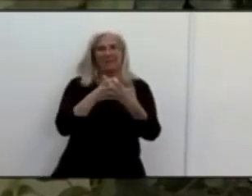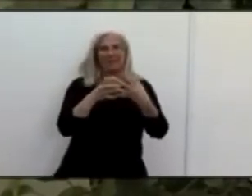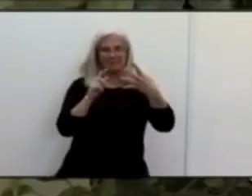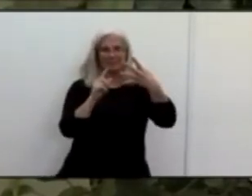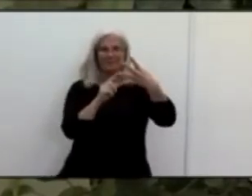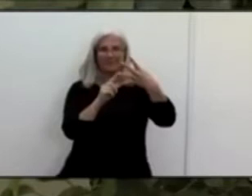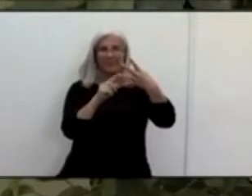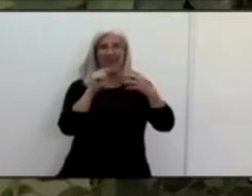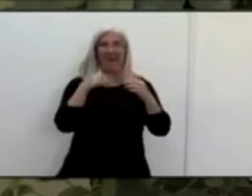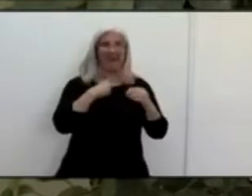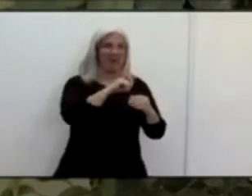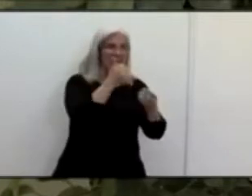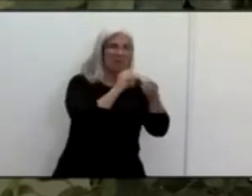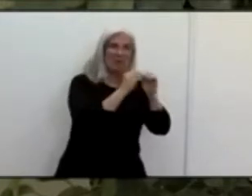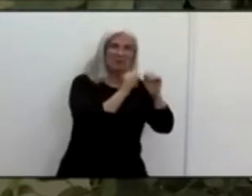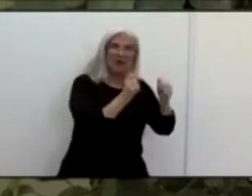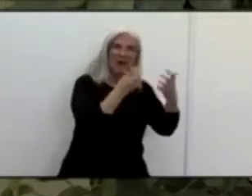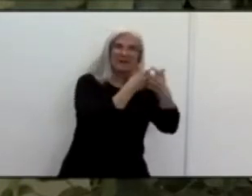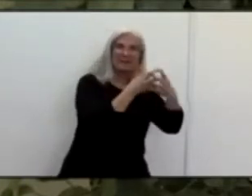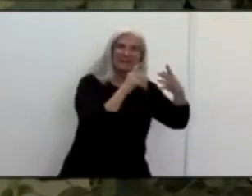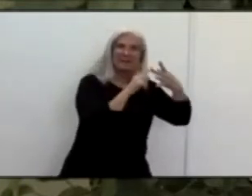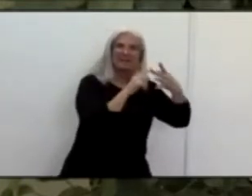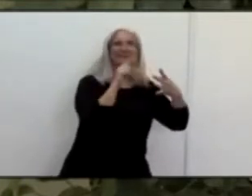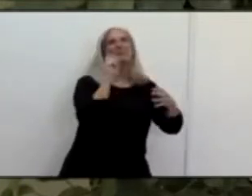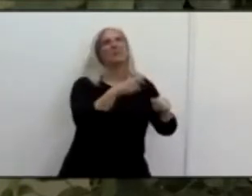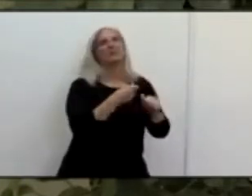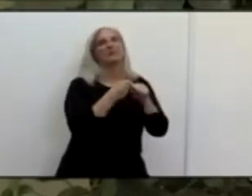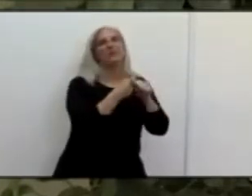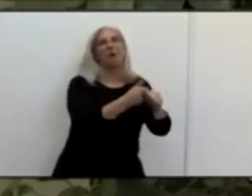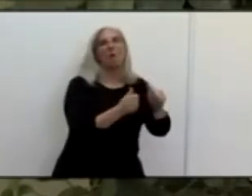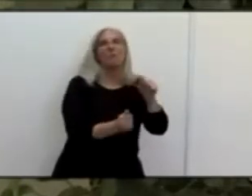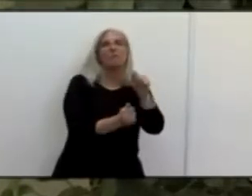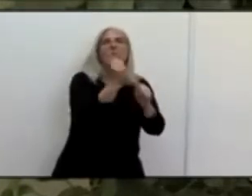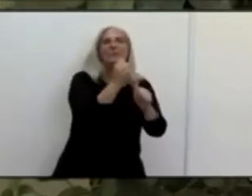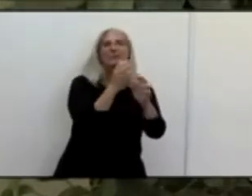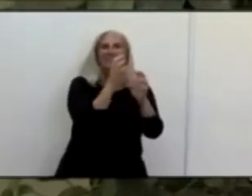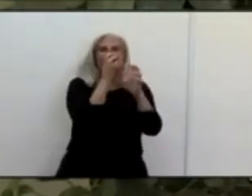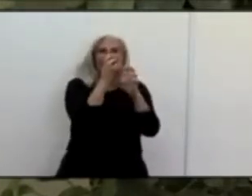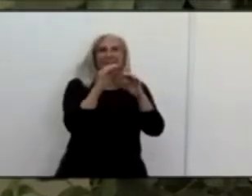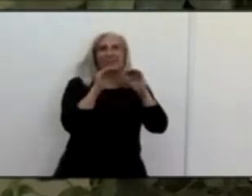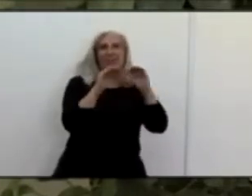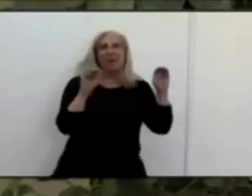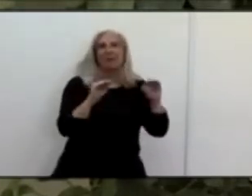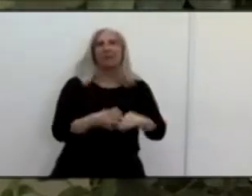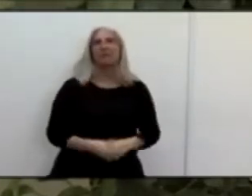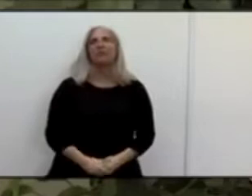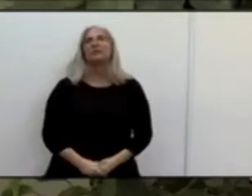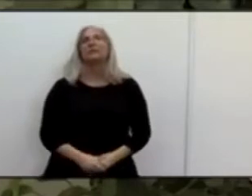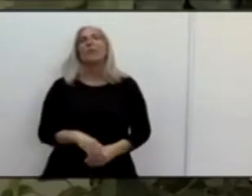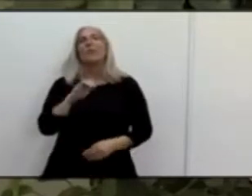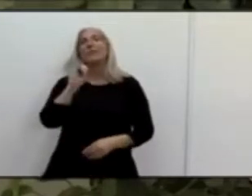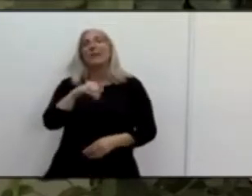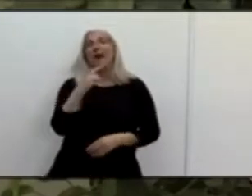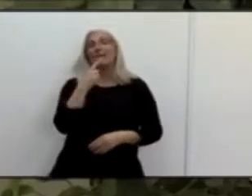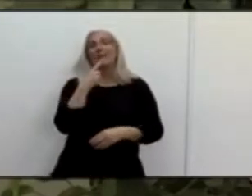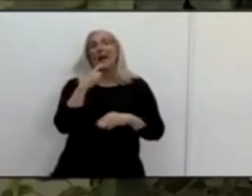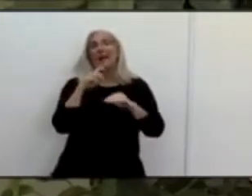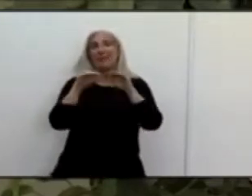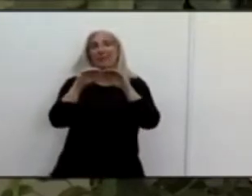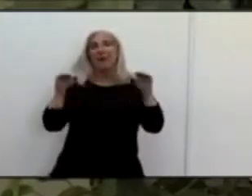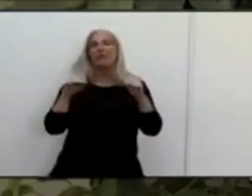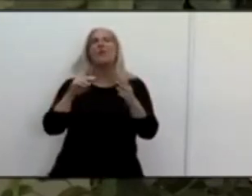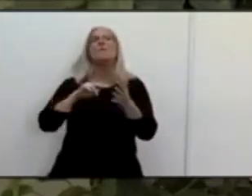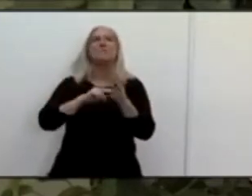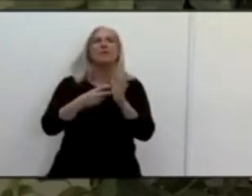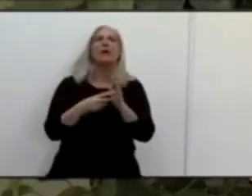and that's where we currently are right now. In the red tier you know more businesses are allowed to resume indoor personal care